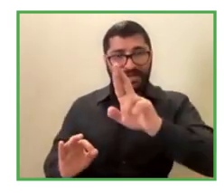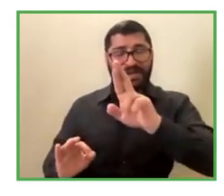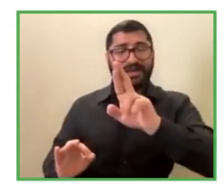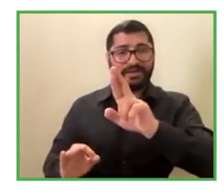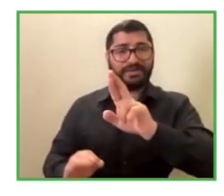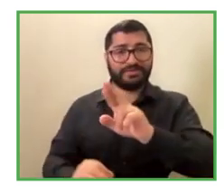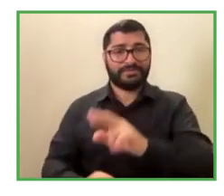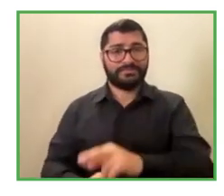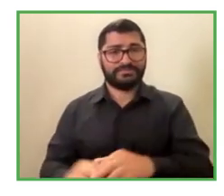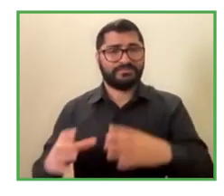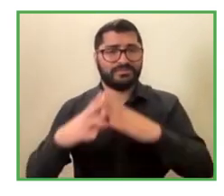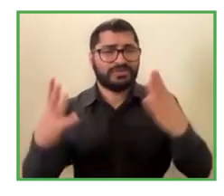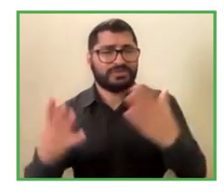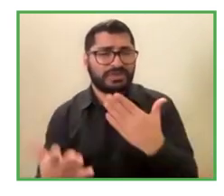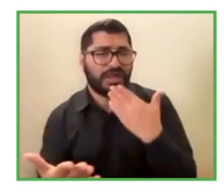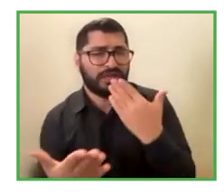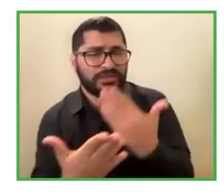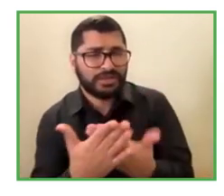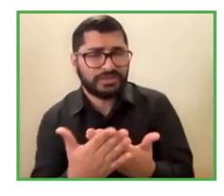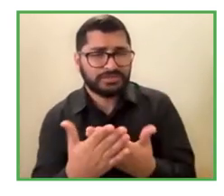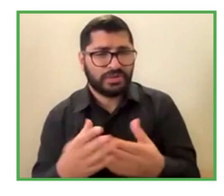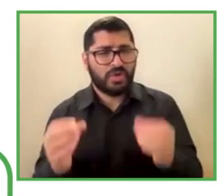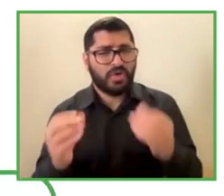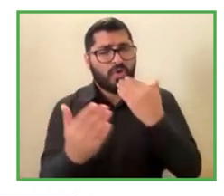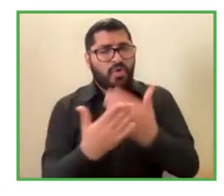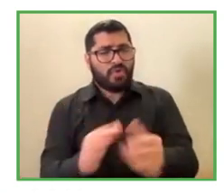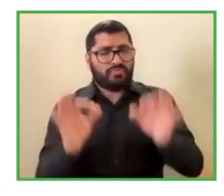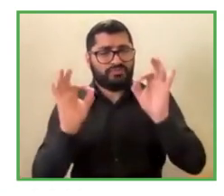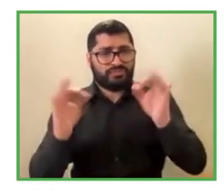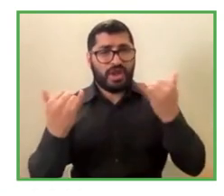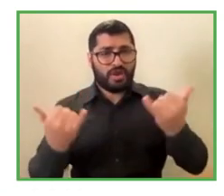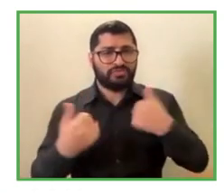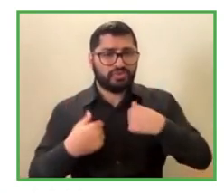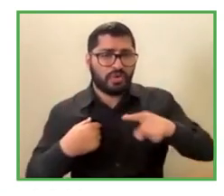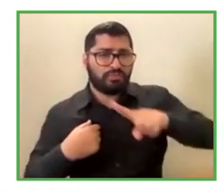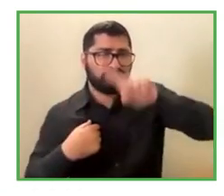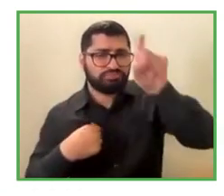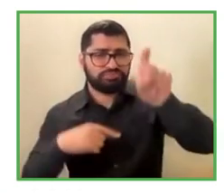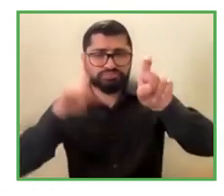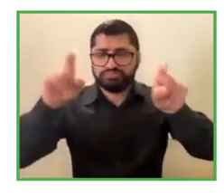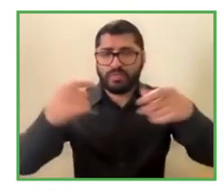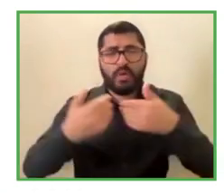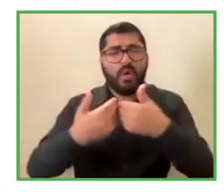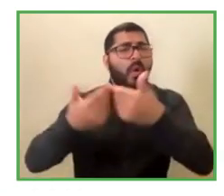Thank you. Finally, I'd like to leave you with an open question,